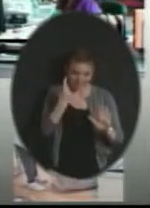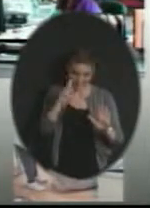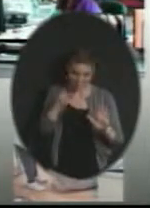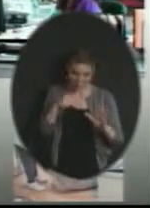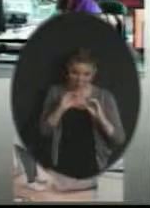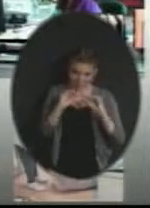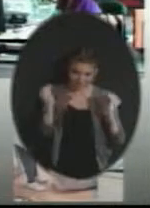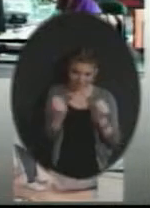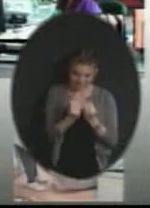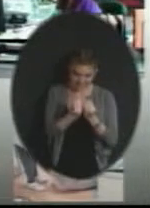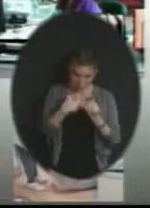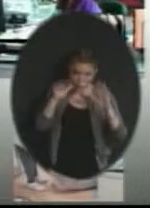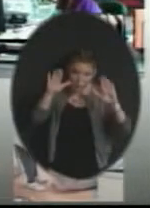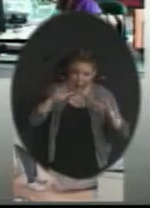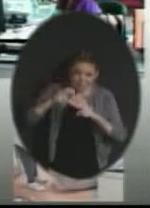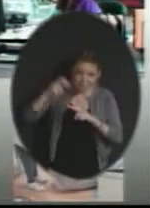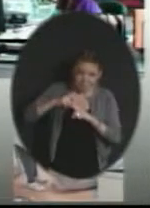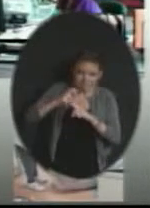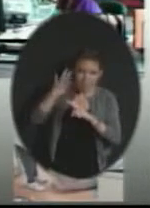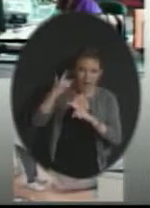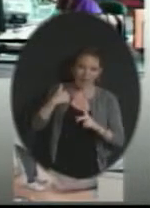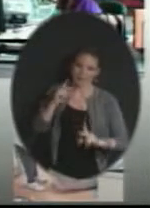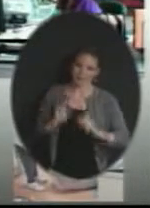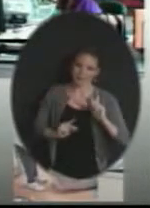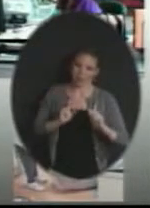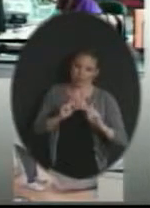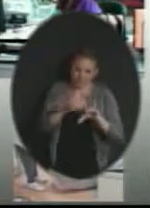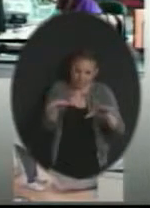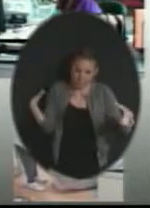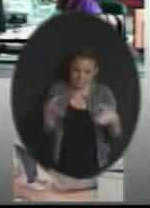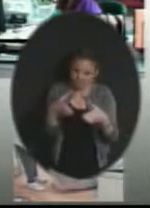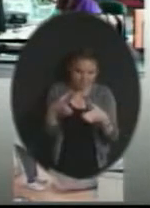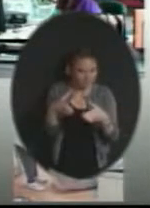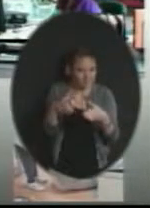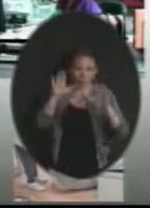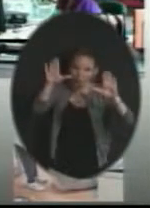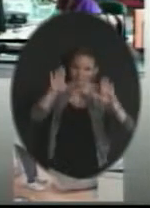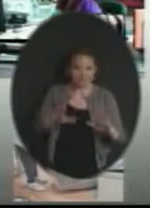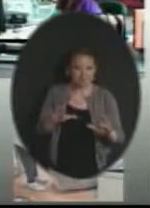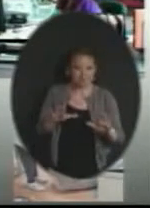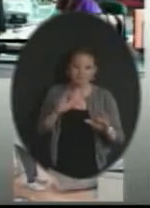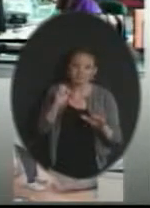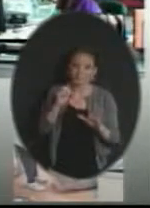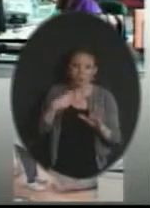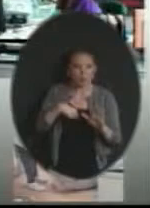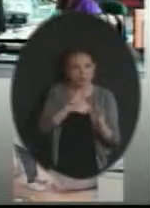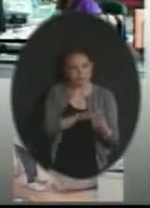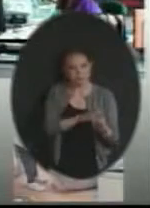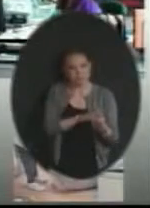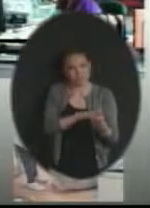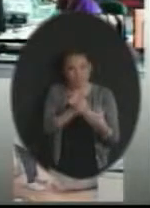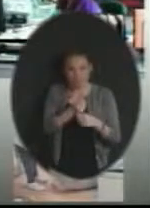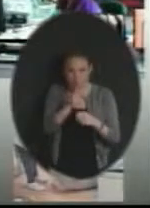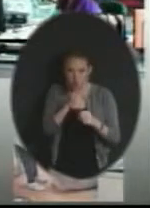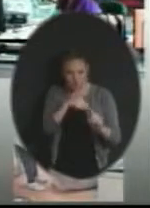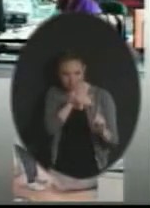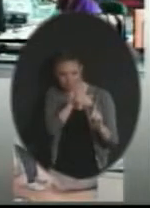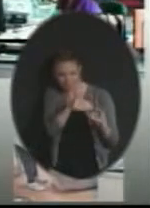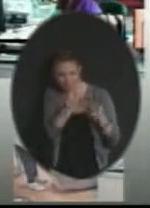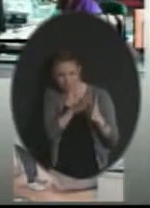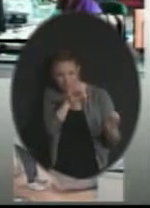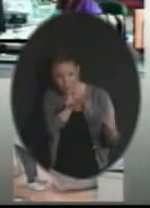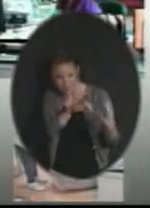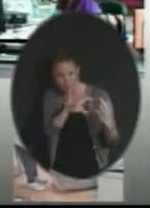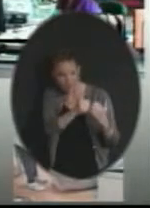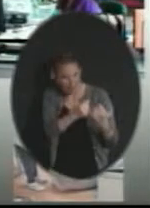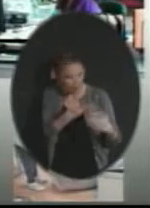as good as we are because of the quality people. And so it's important that we tap them on an annual basis to get their perception of working in